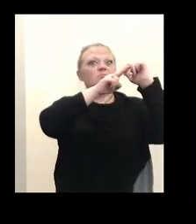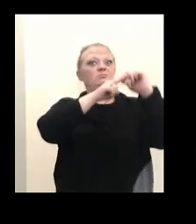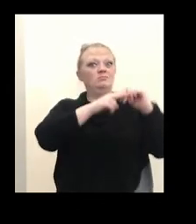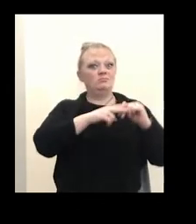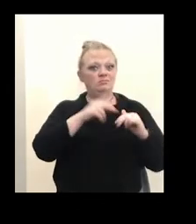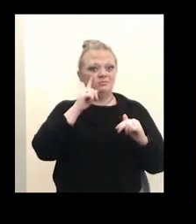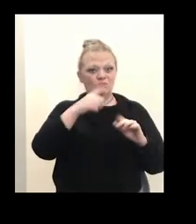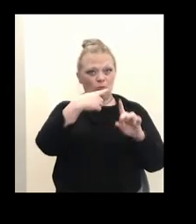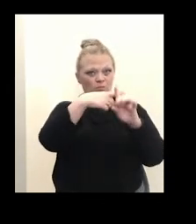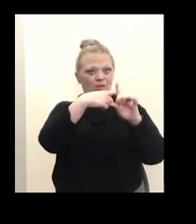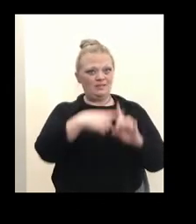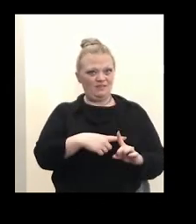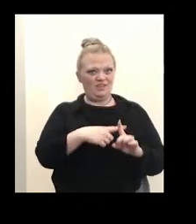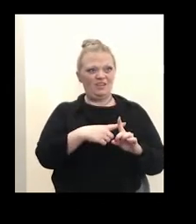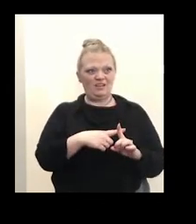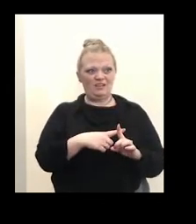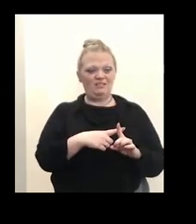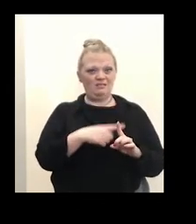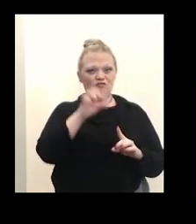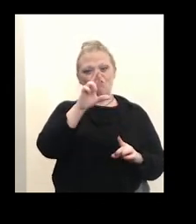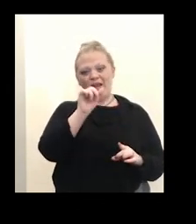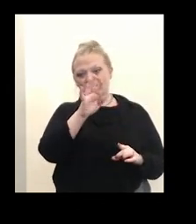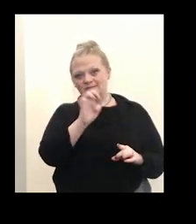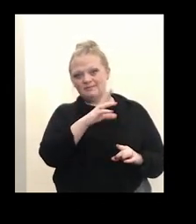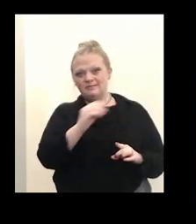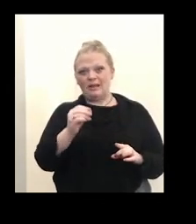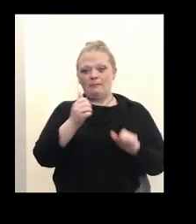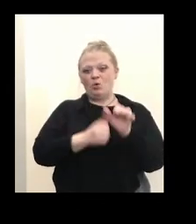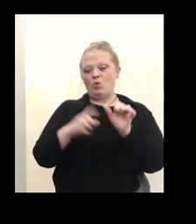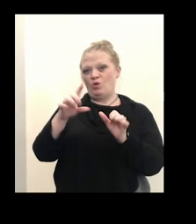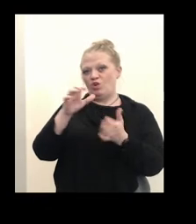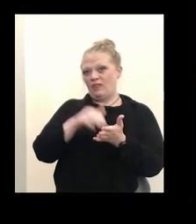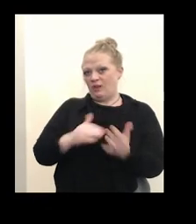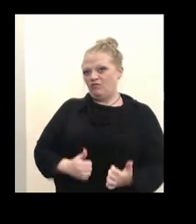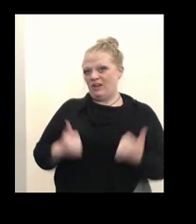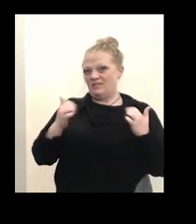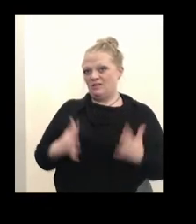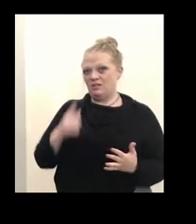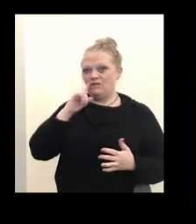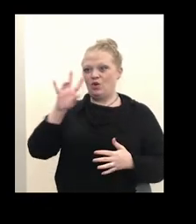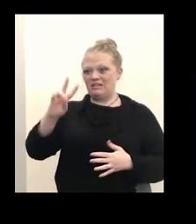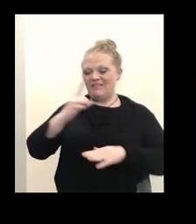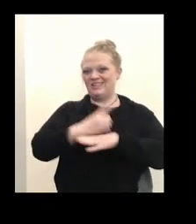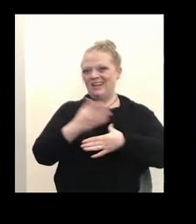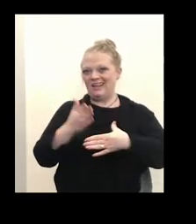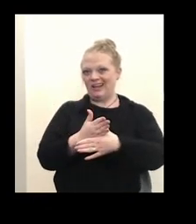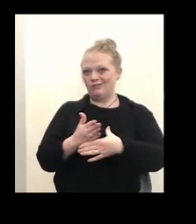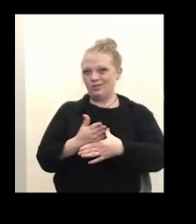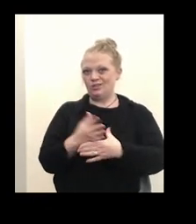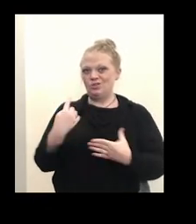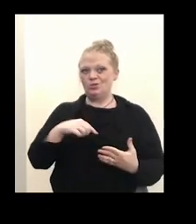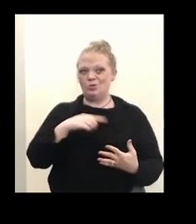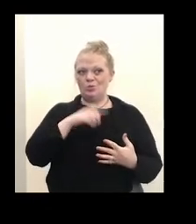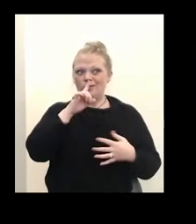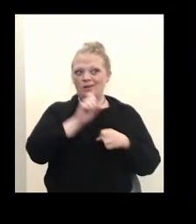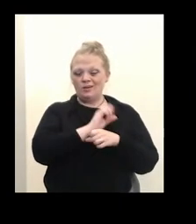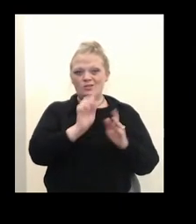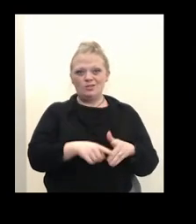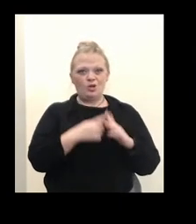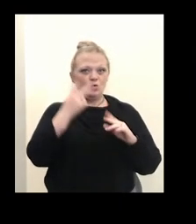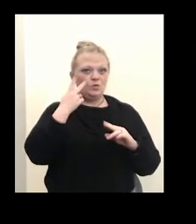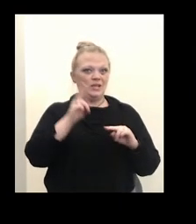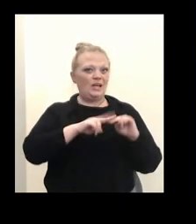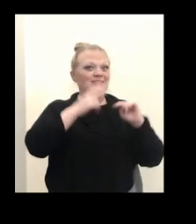rate as well as their cases per 100,000 residents over a seven-day average. We are actually starting to see a decrease.